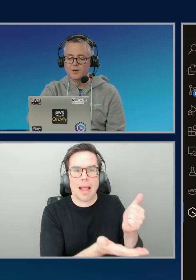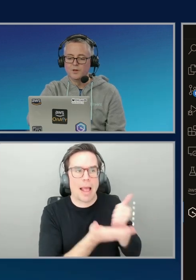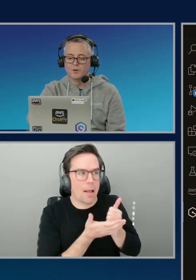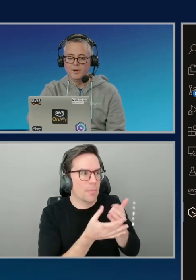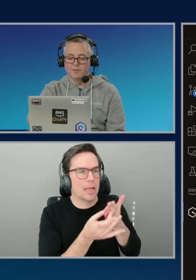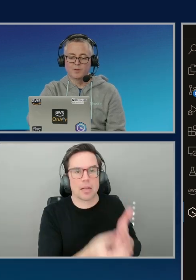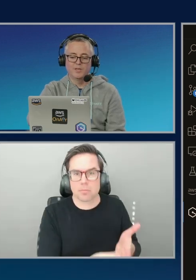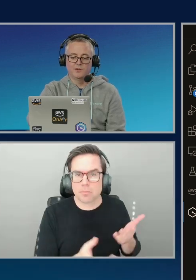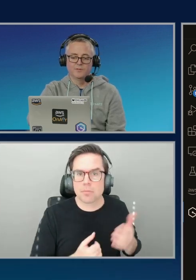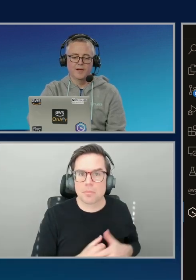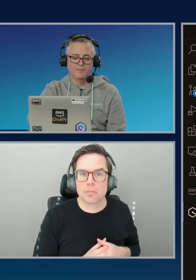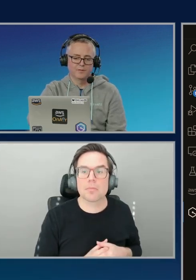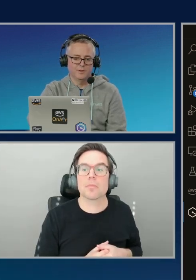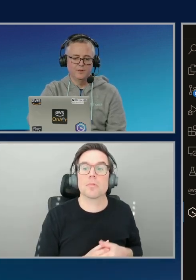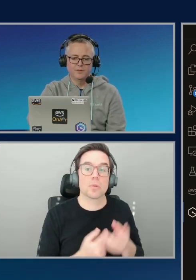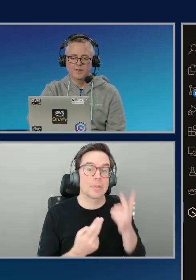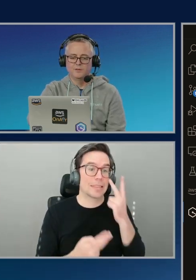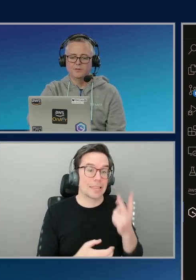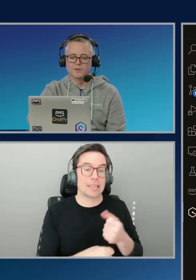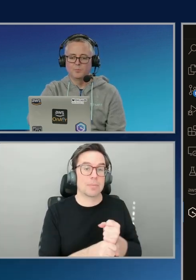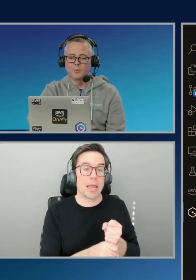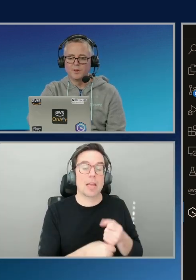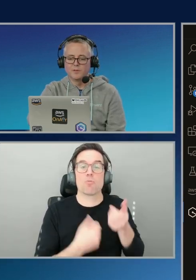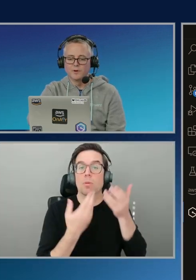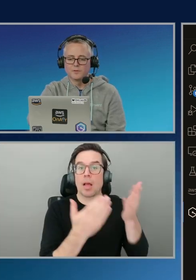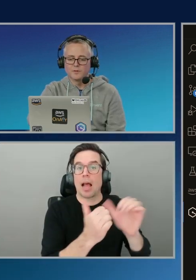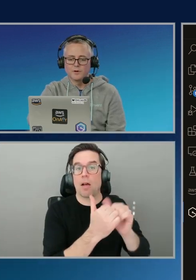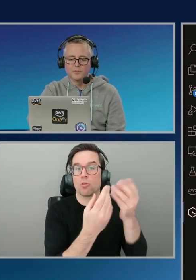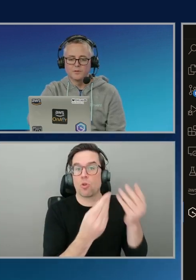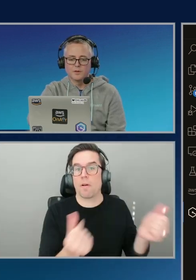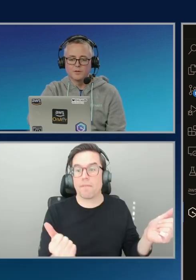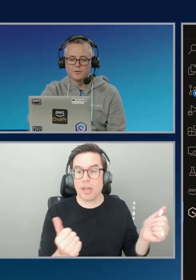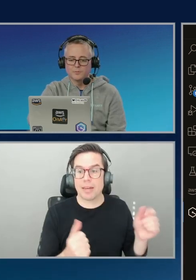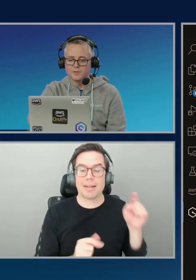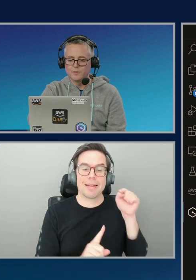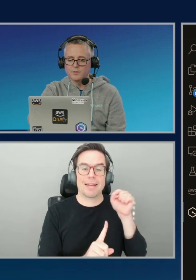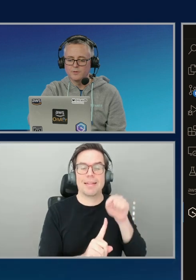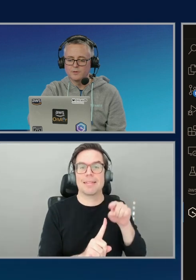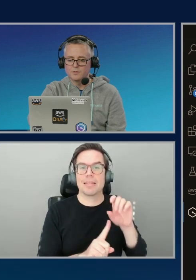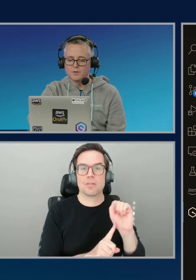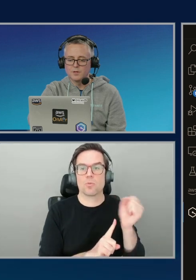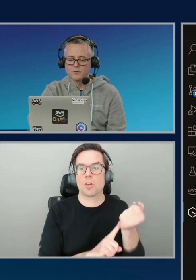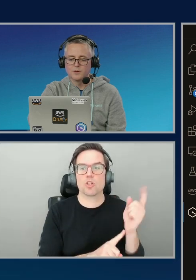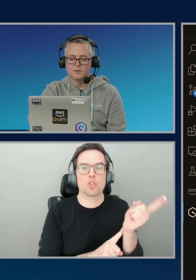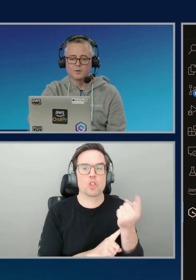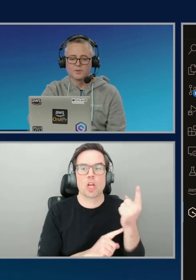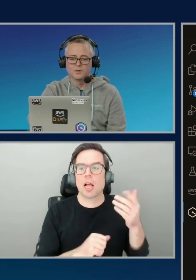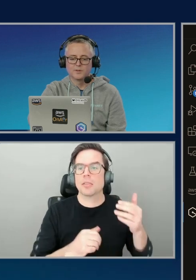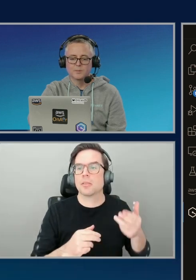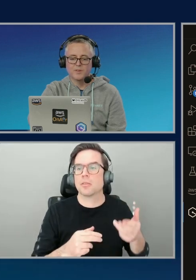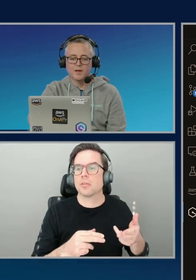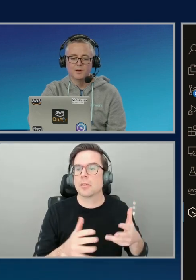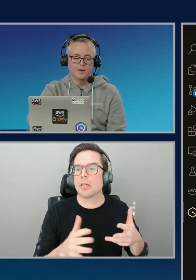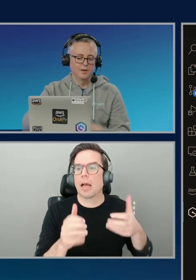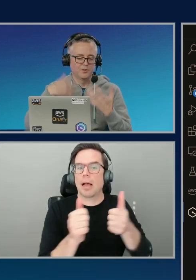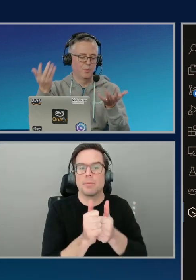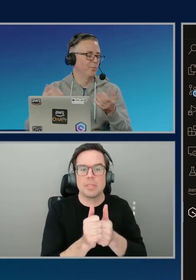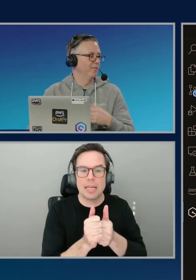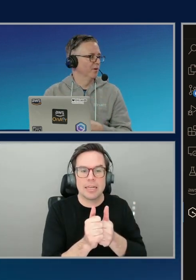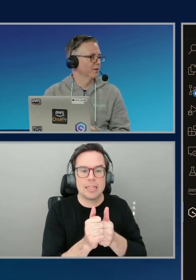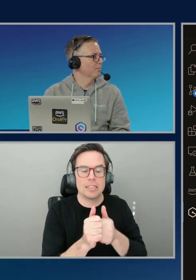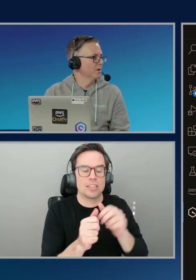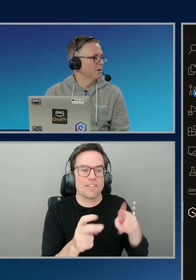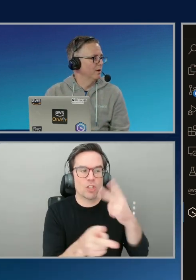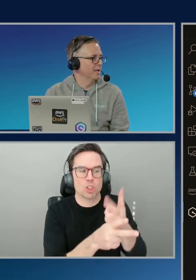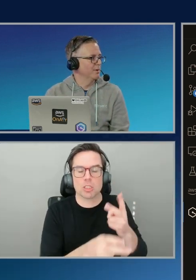also made a recommendation for how to fix it. in this case, it's just bumping the version, sorry, this little window there is hanging over it. So I'm just going to accept that and it'll just